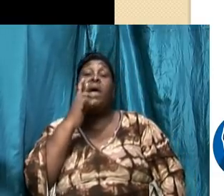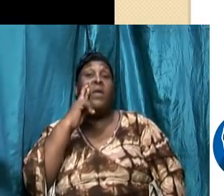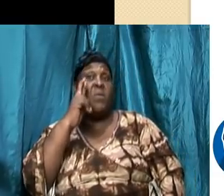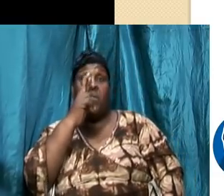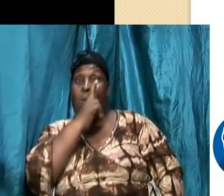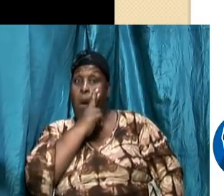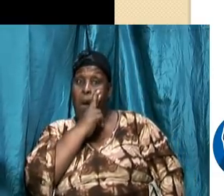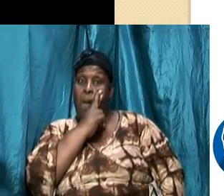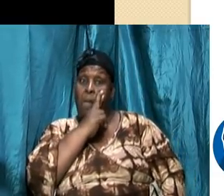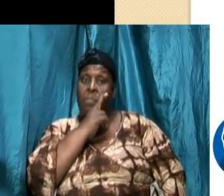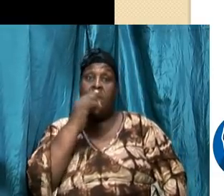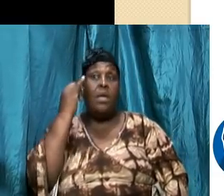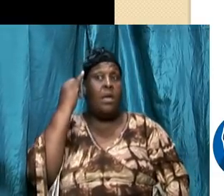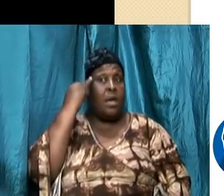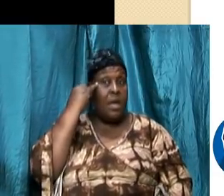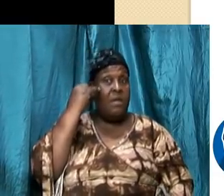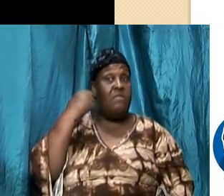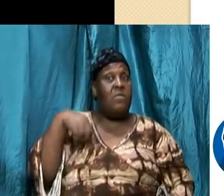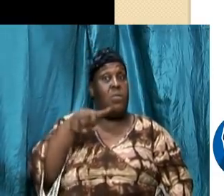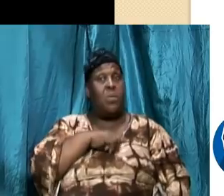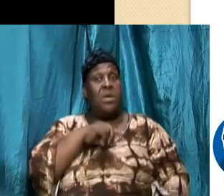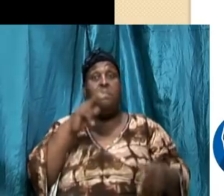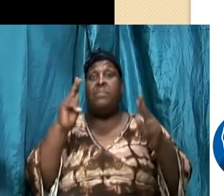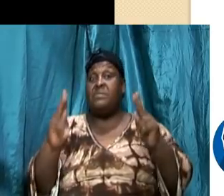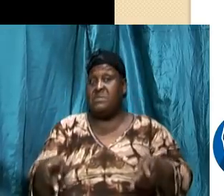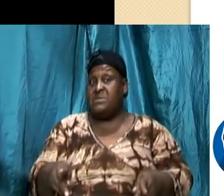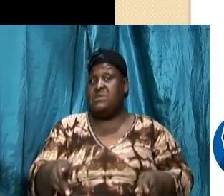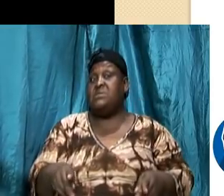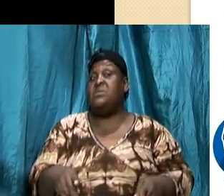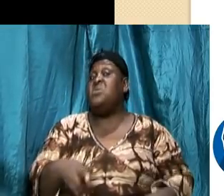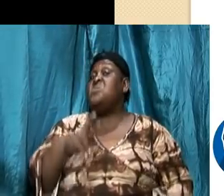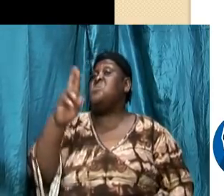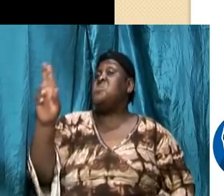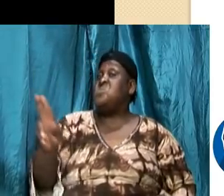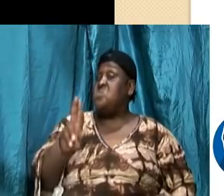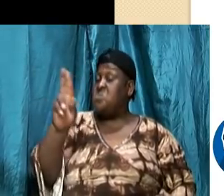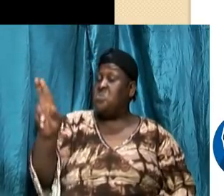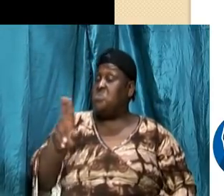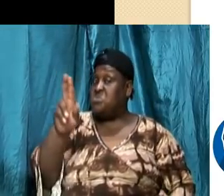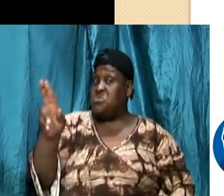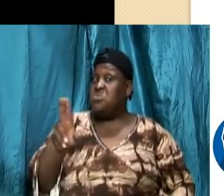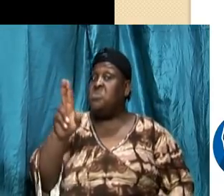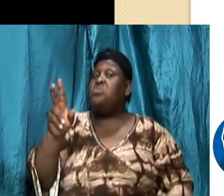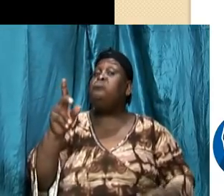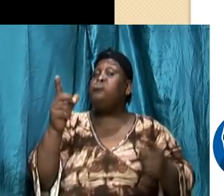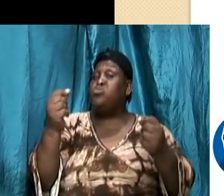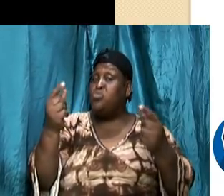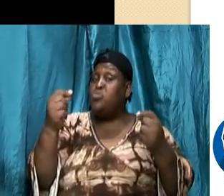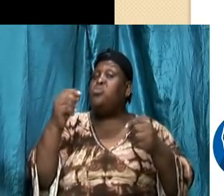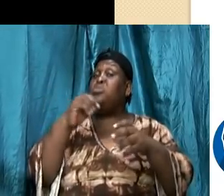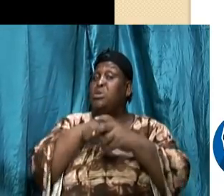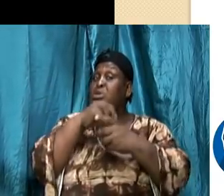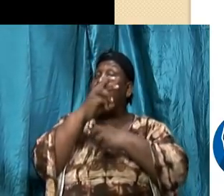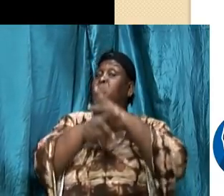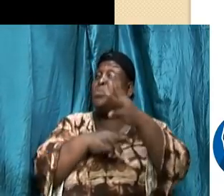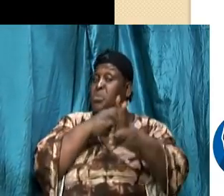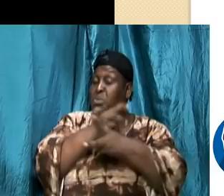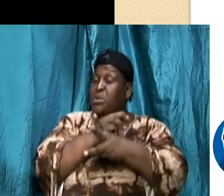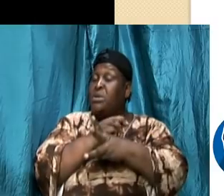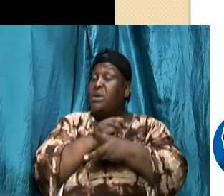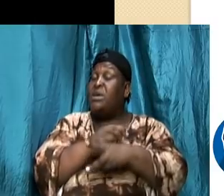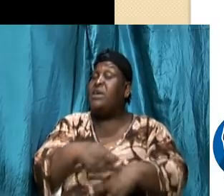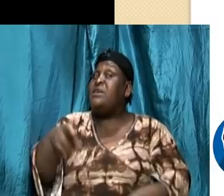if we were the person that you know whatever it was that we used to do Satan is very